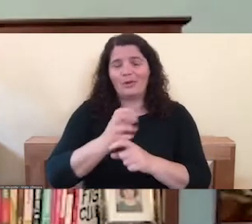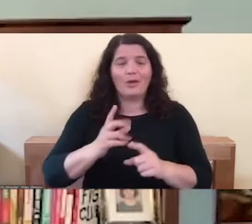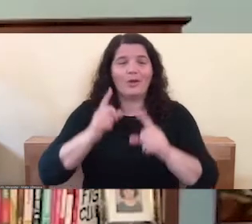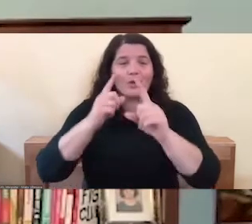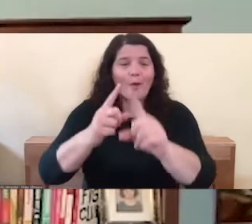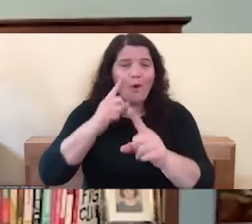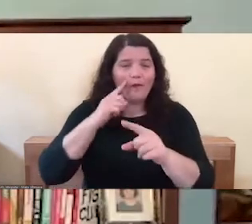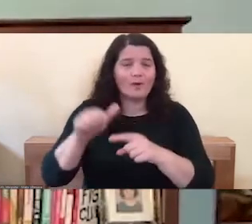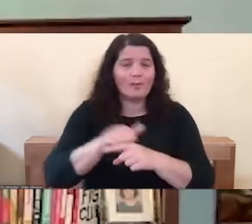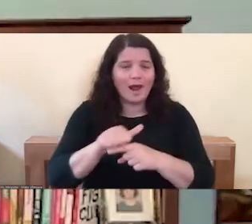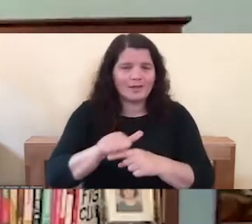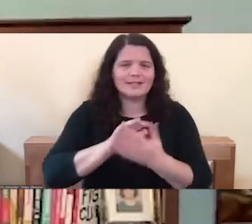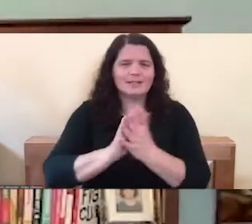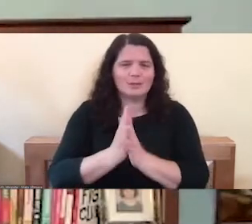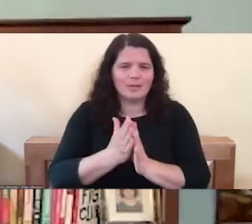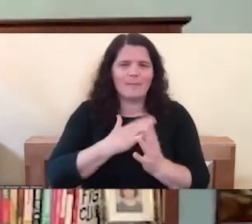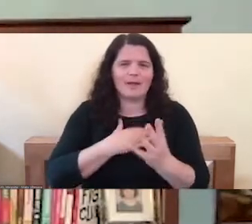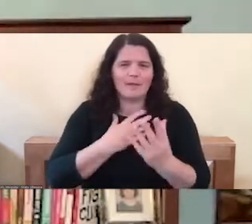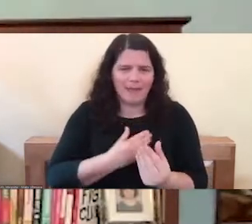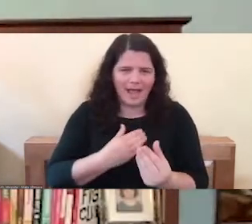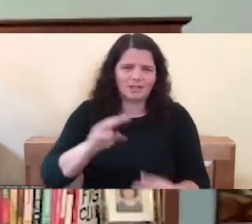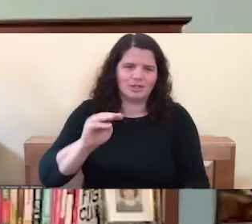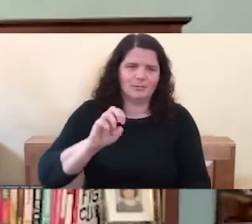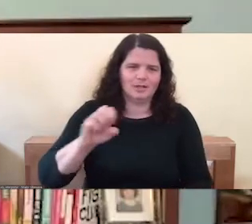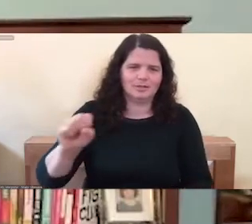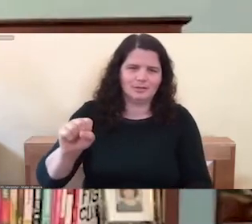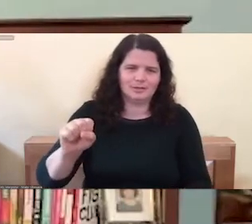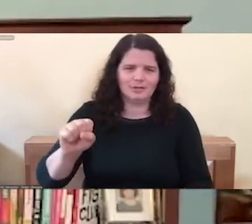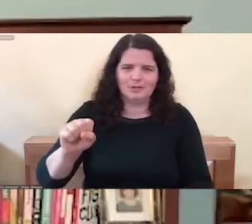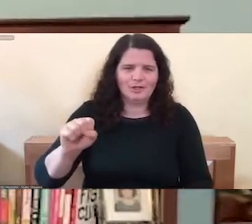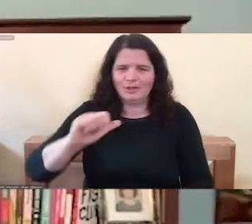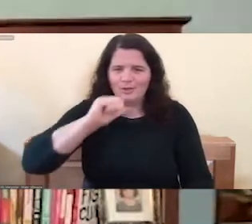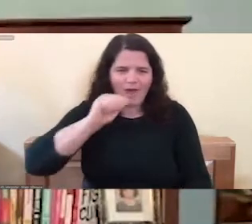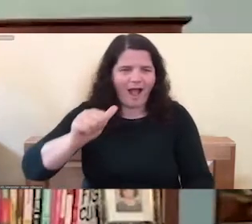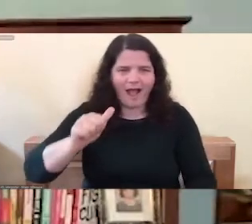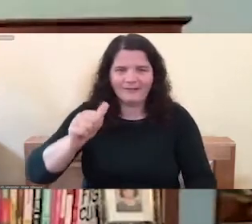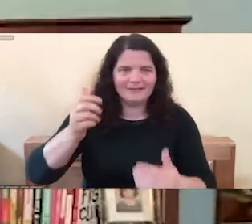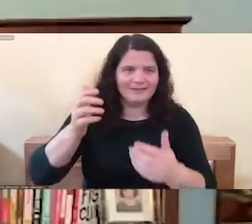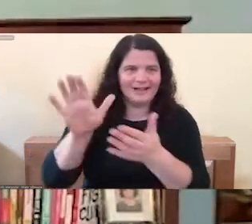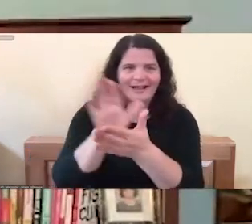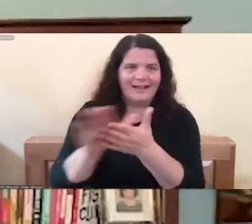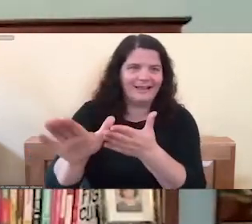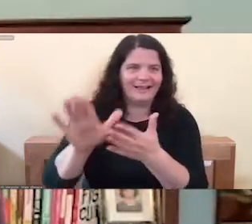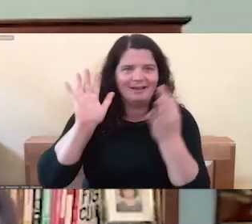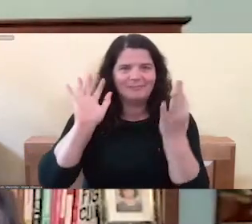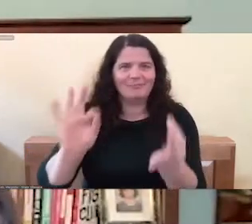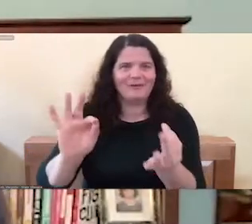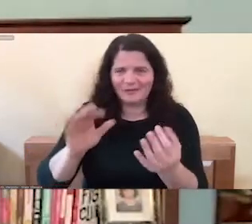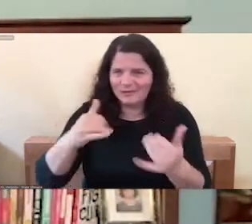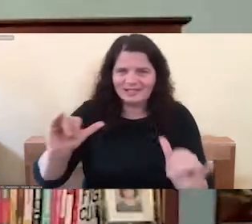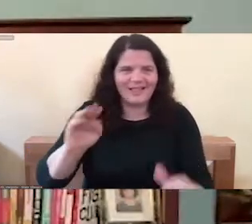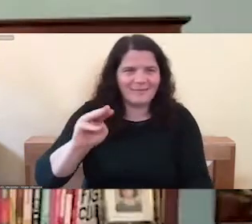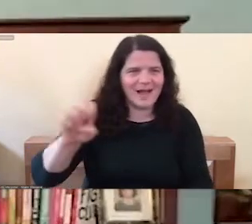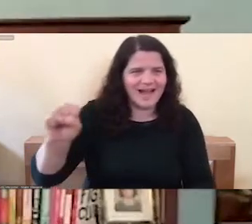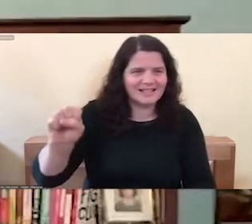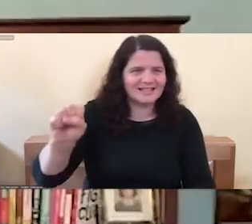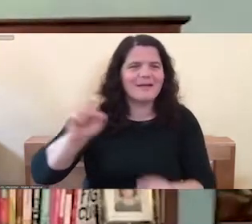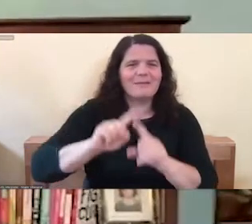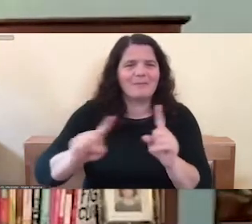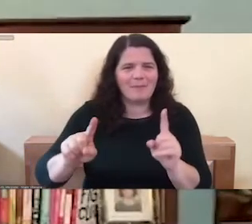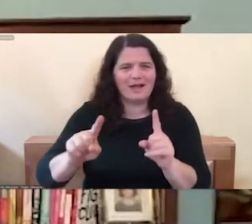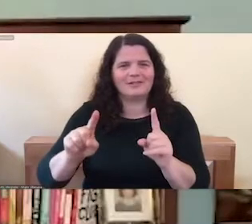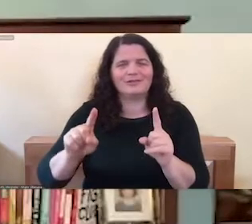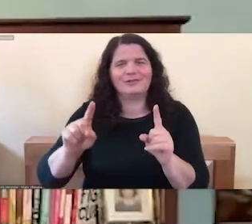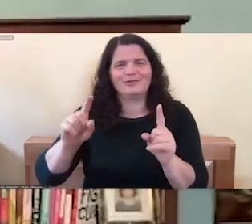get it, you know, it's like, you're still a mess, but you try to hold it with compassion. And again, it's that, it's that process. You get off balance and you rebalance and,